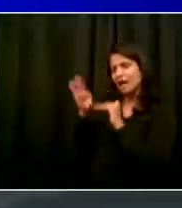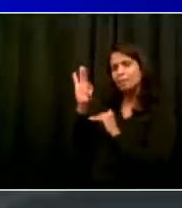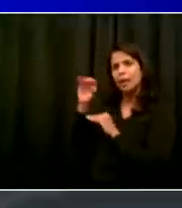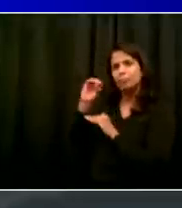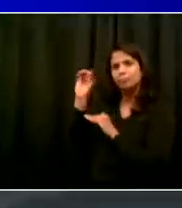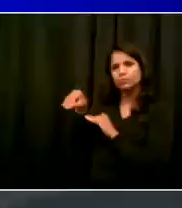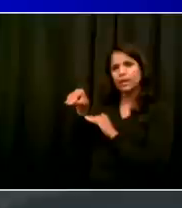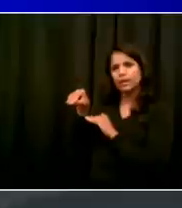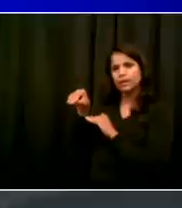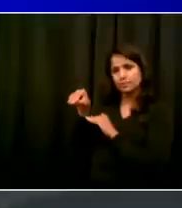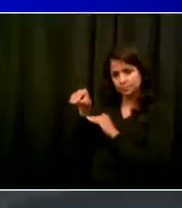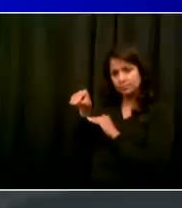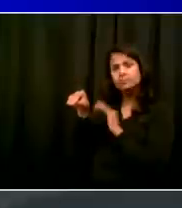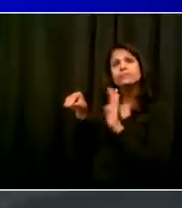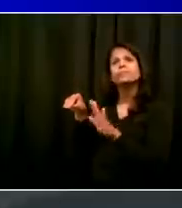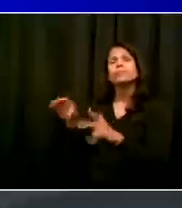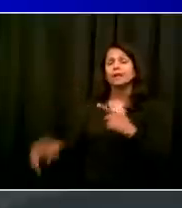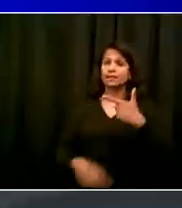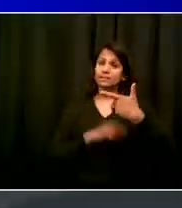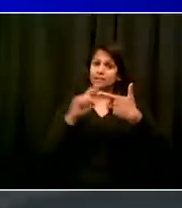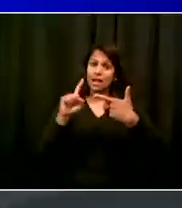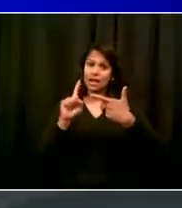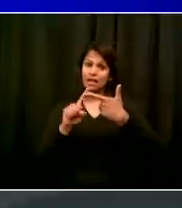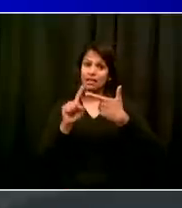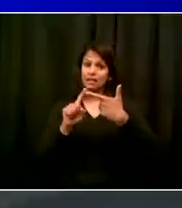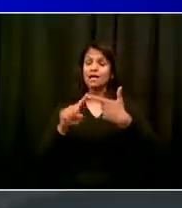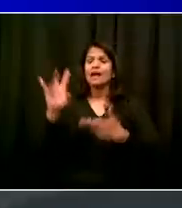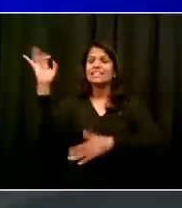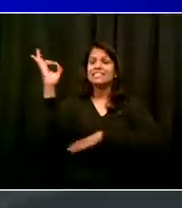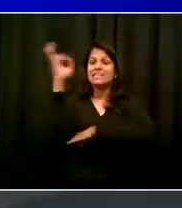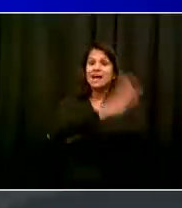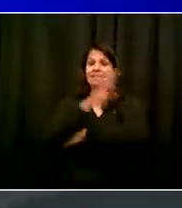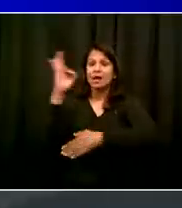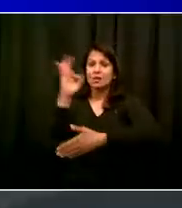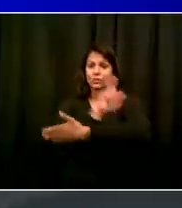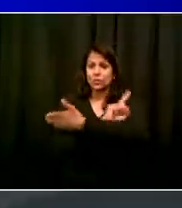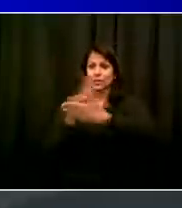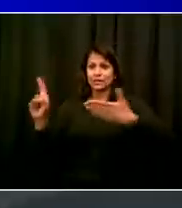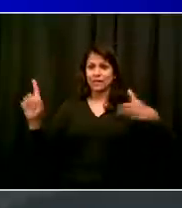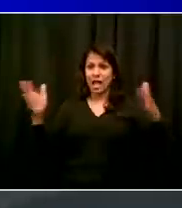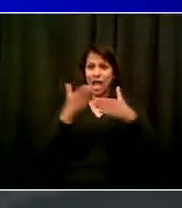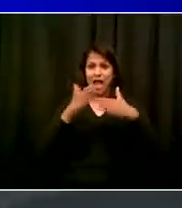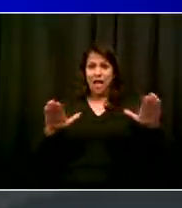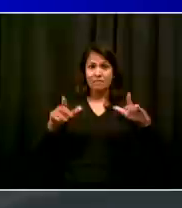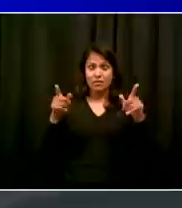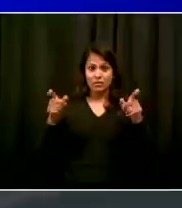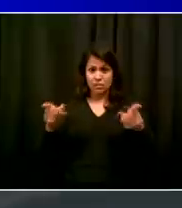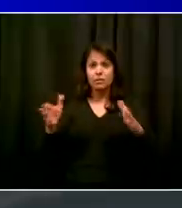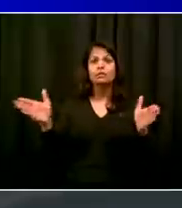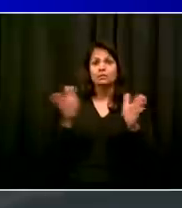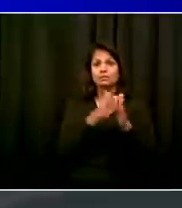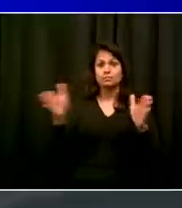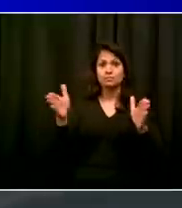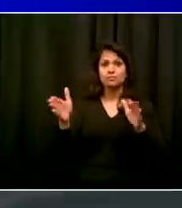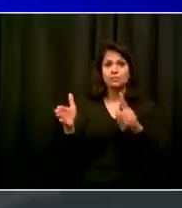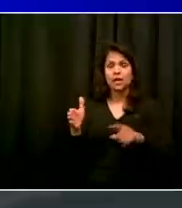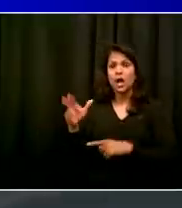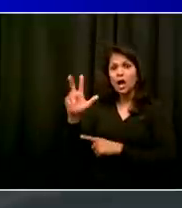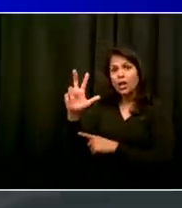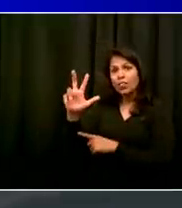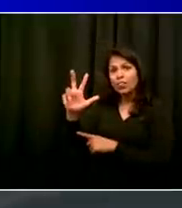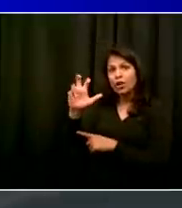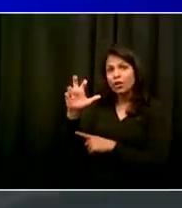reported cases on a seven-day average, the threshold is 550 cases and today's report is 354.